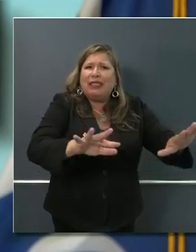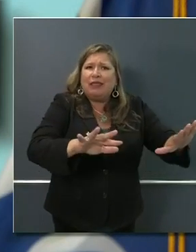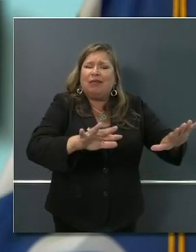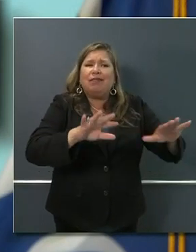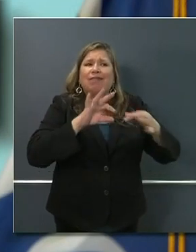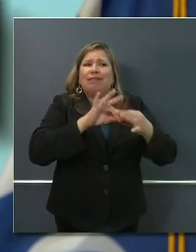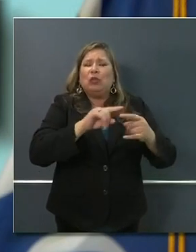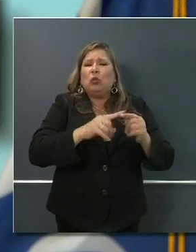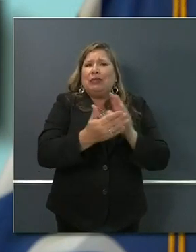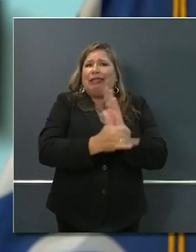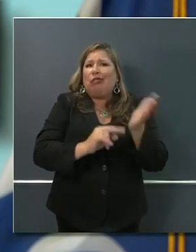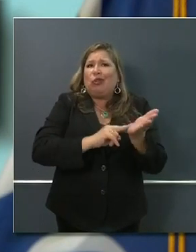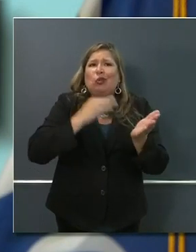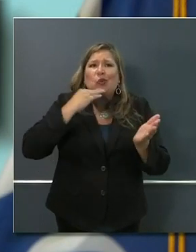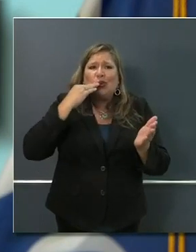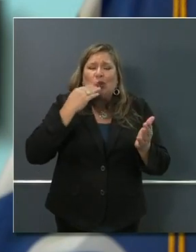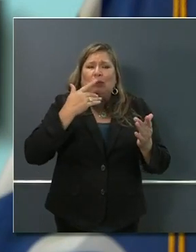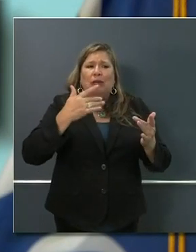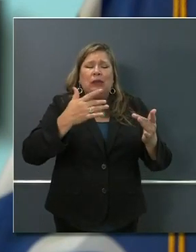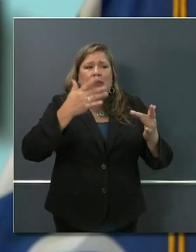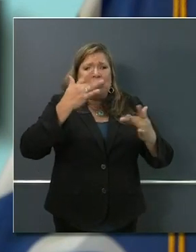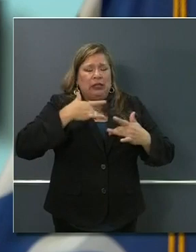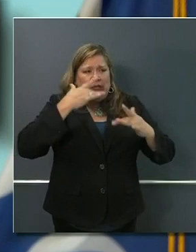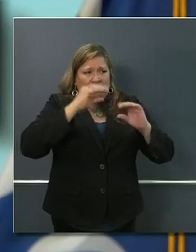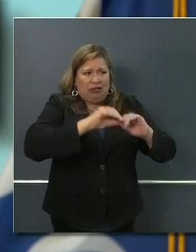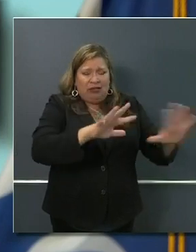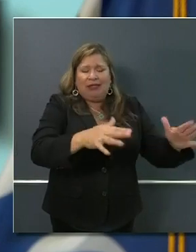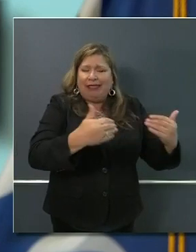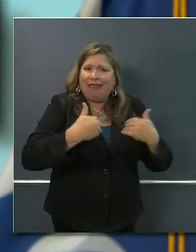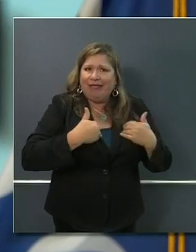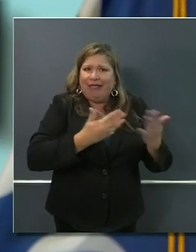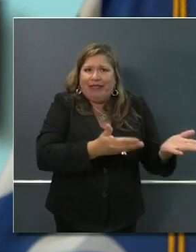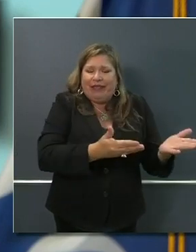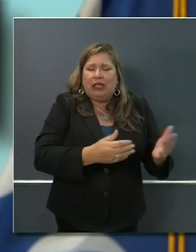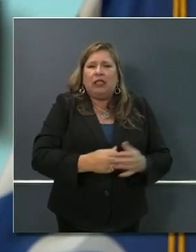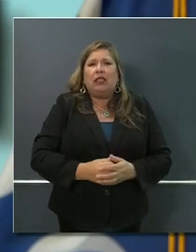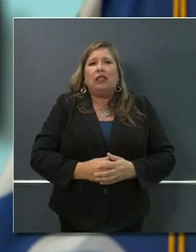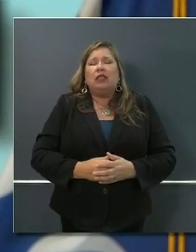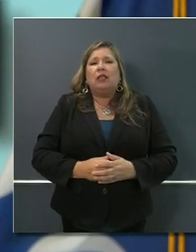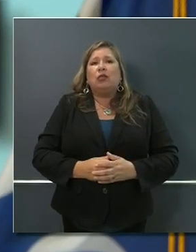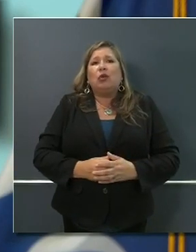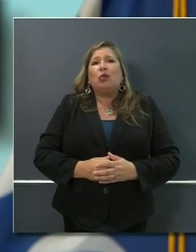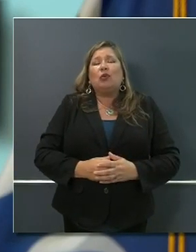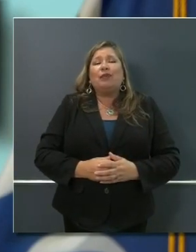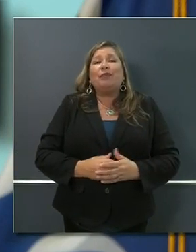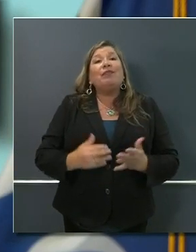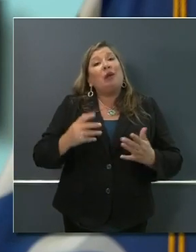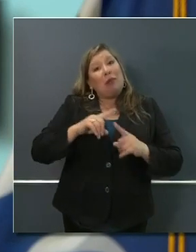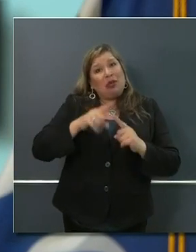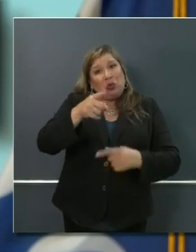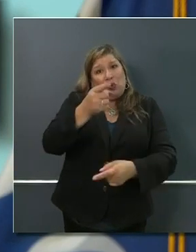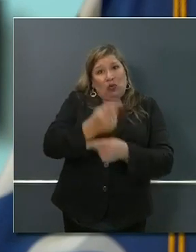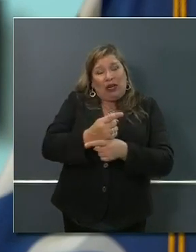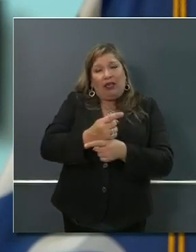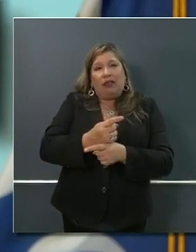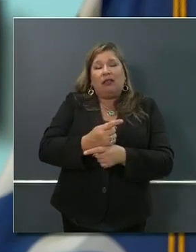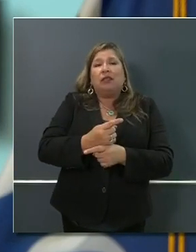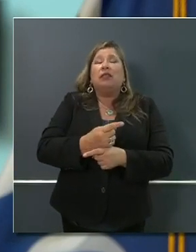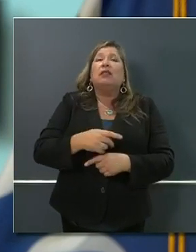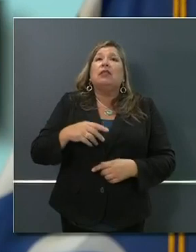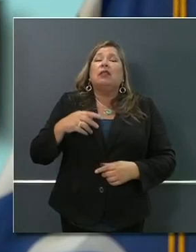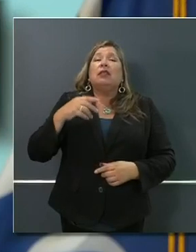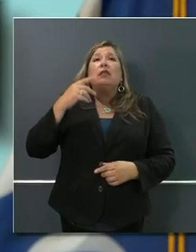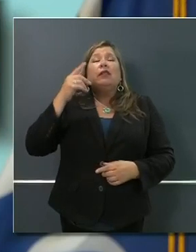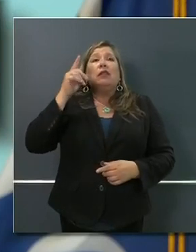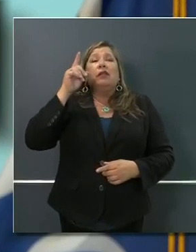facilities. It's a way of just expressing this, that it's correct. The state is not one size, but nor is rural versus